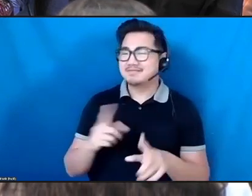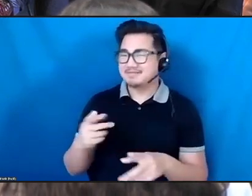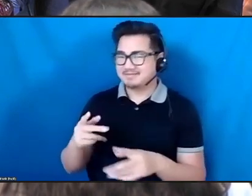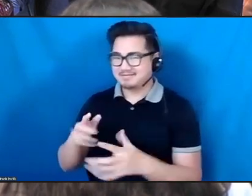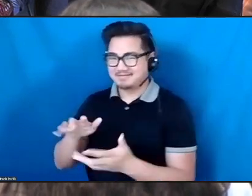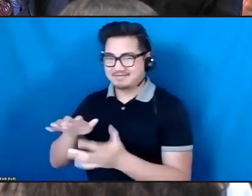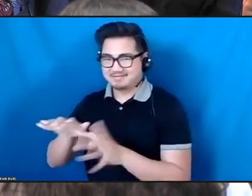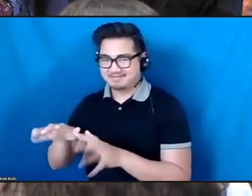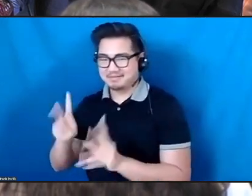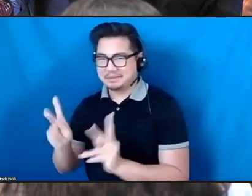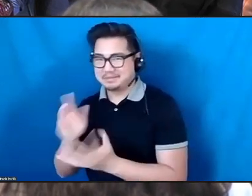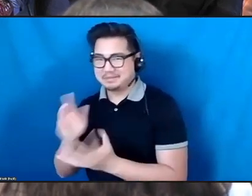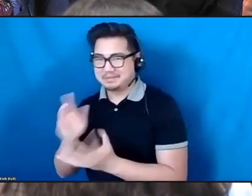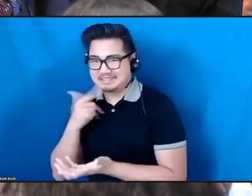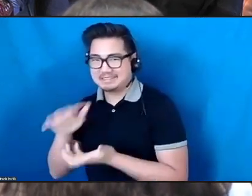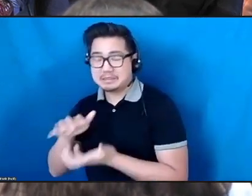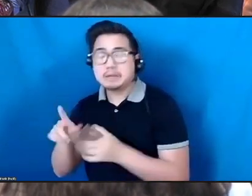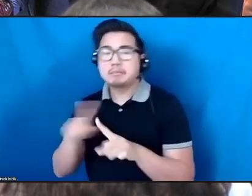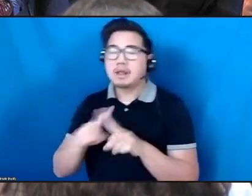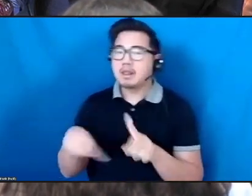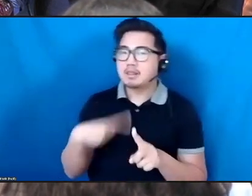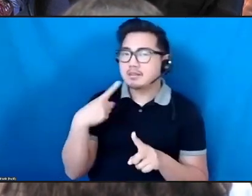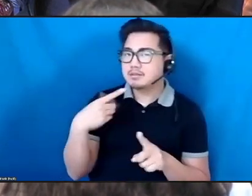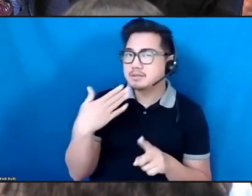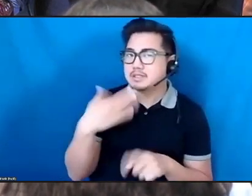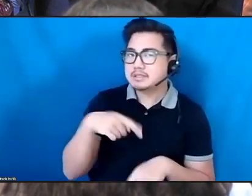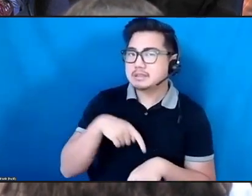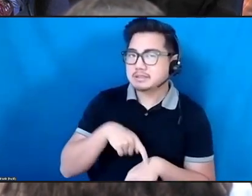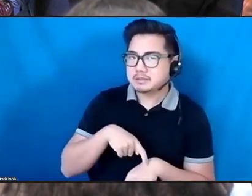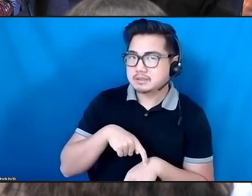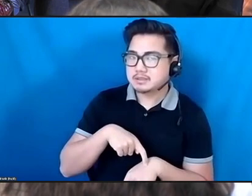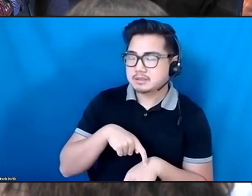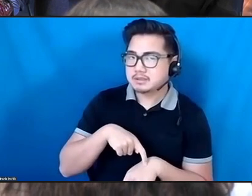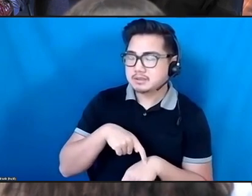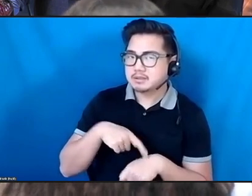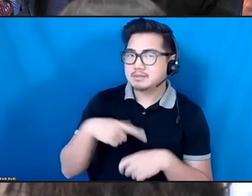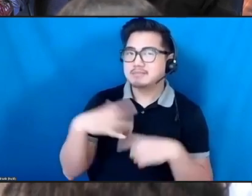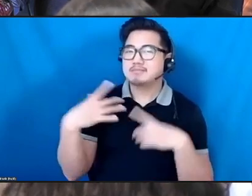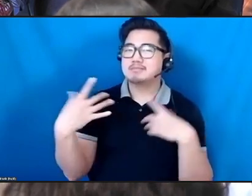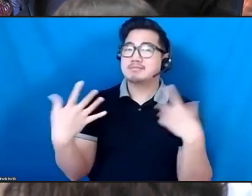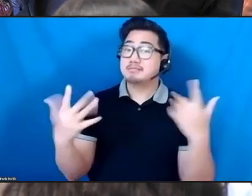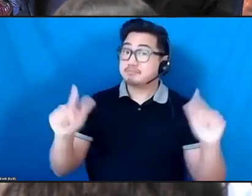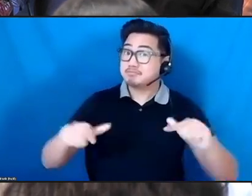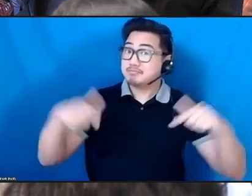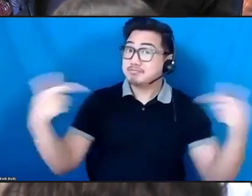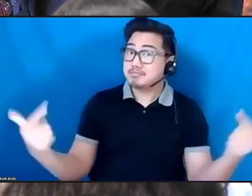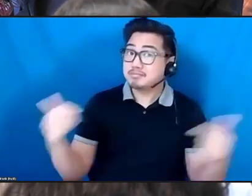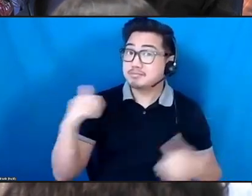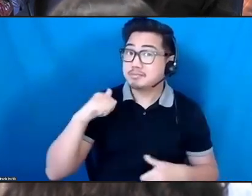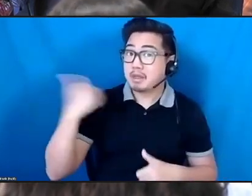moment, and is this time to think about opening it up to the larger group here?